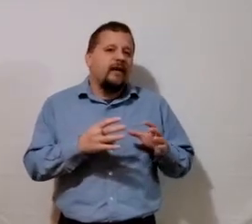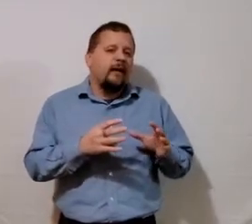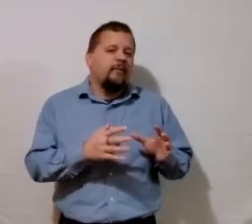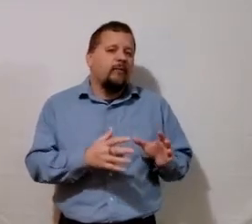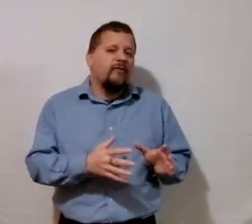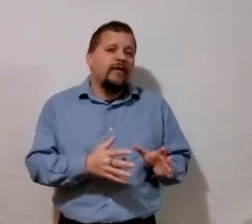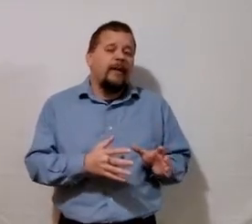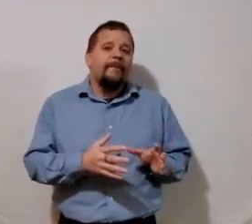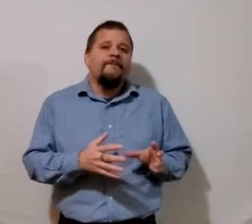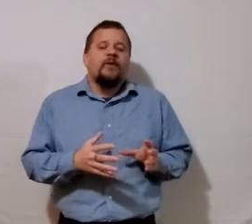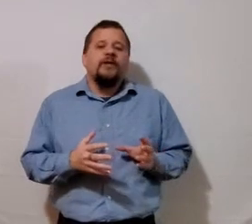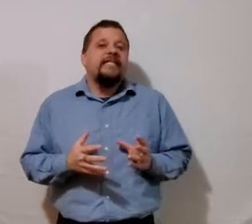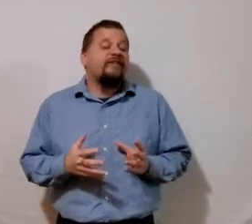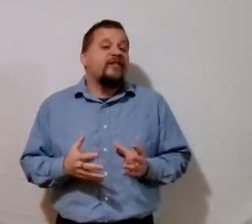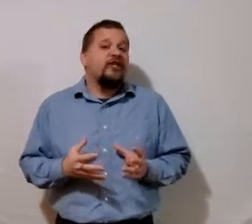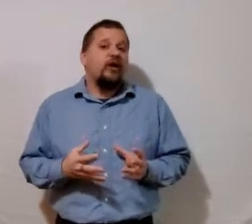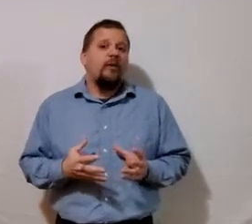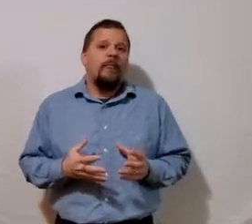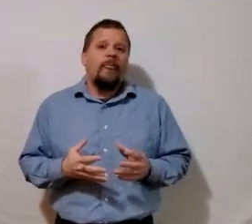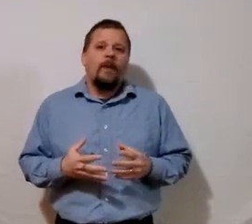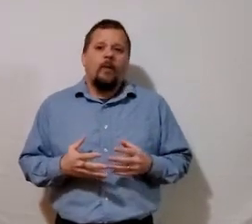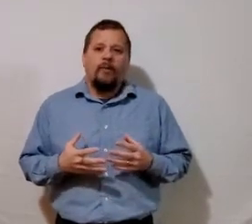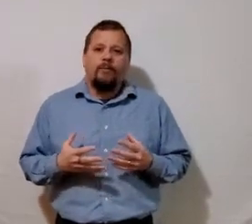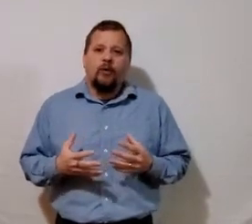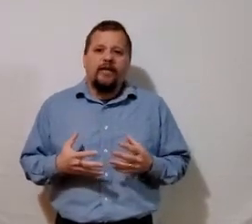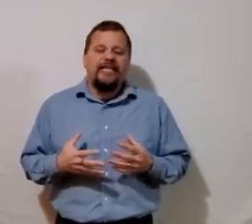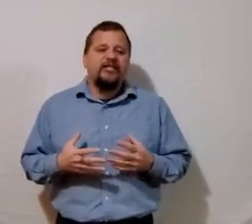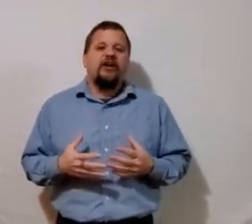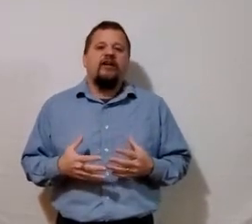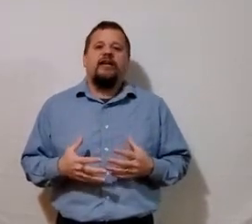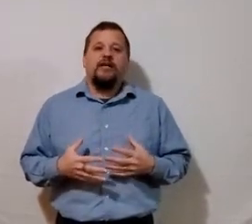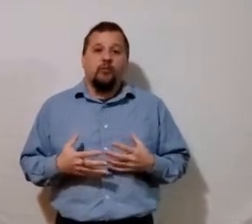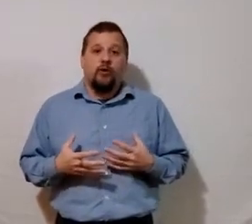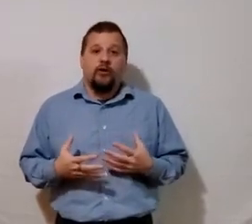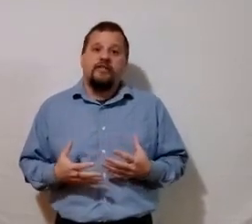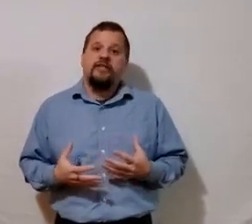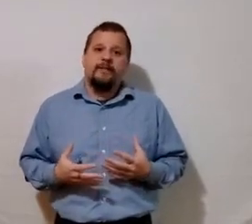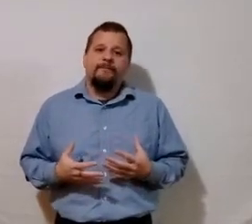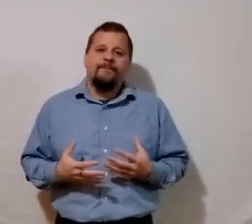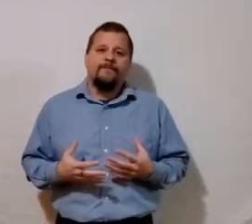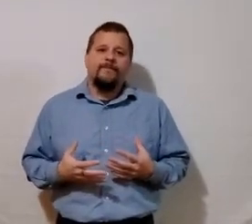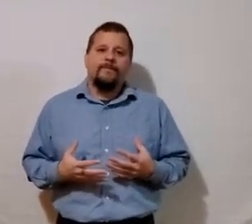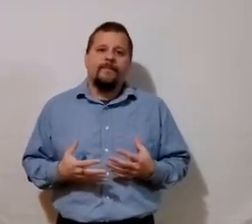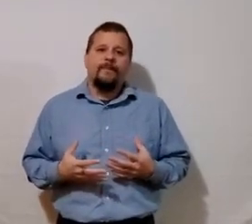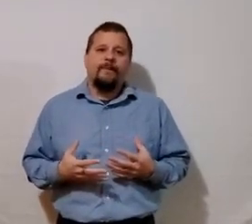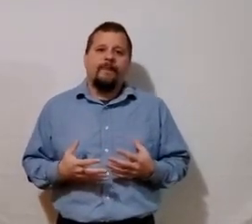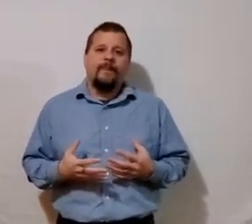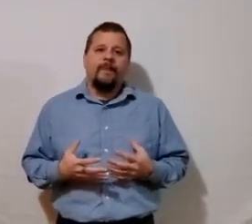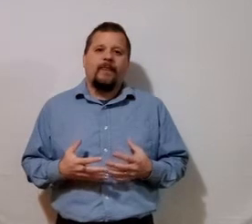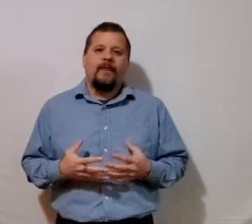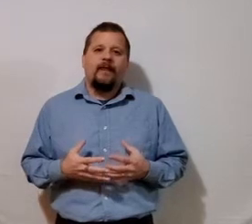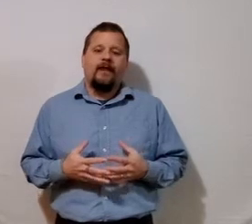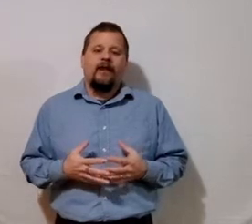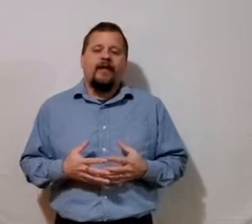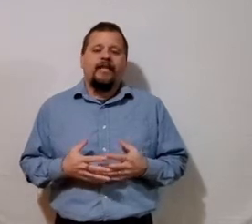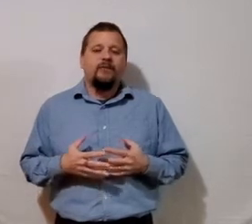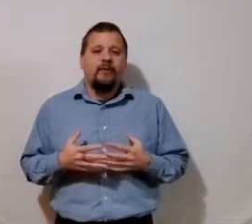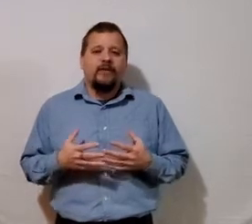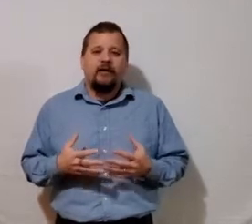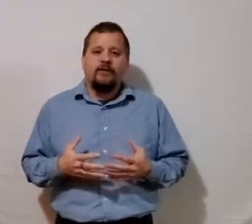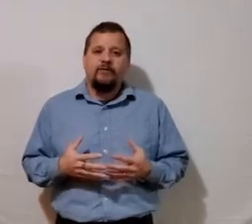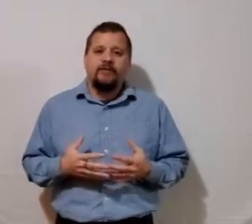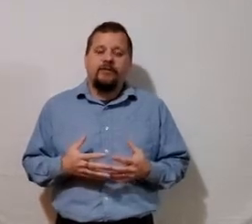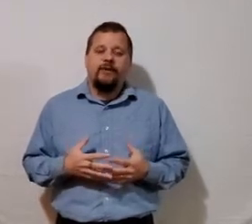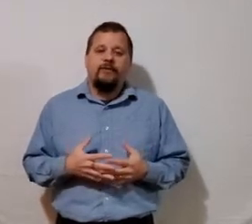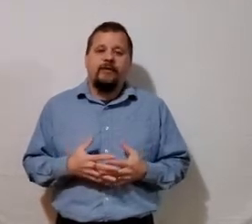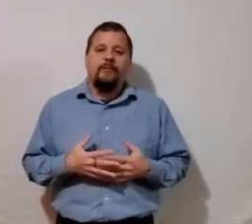whether it was a movie or a TV show or a book it started as words and